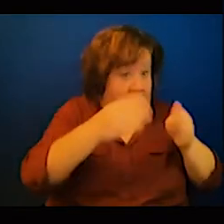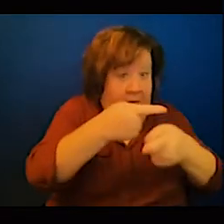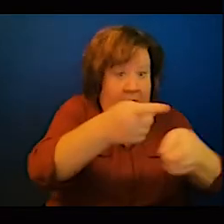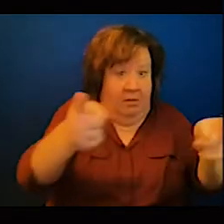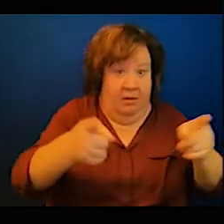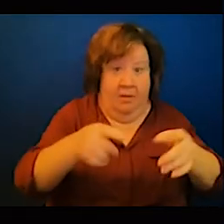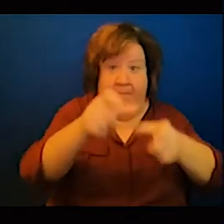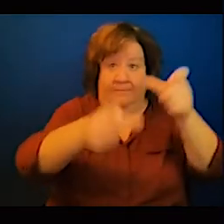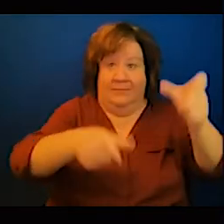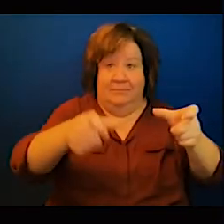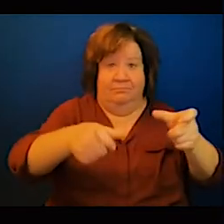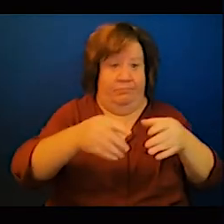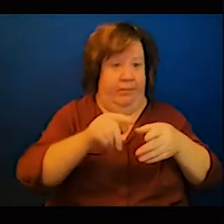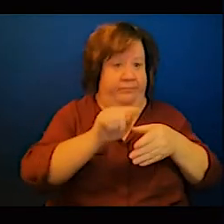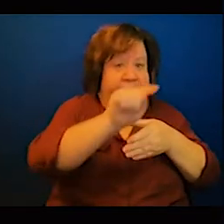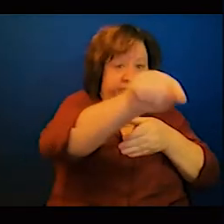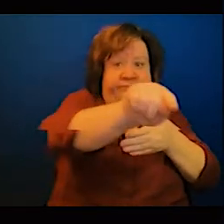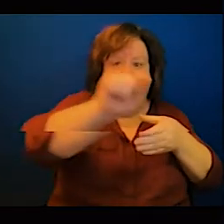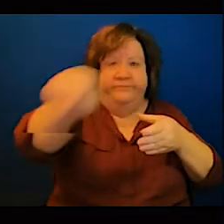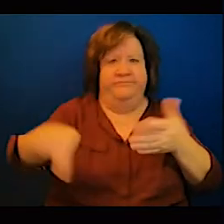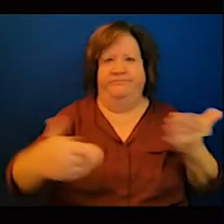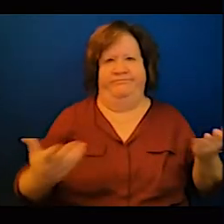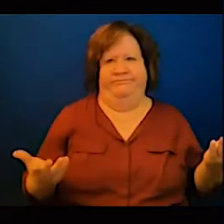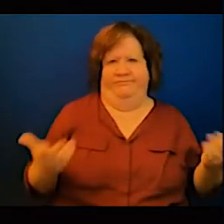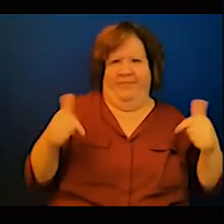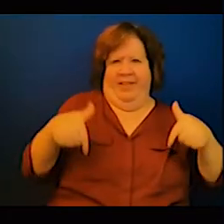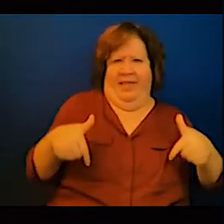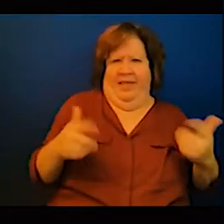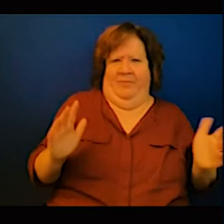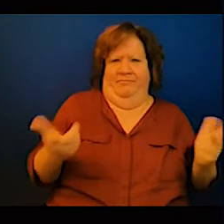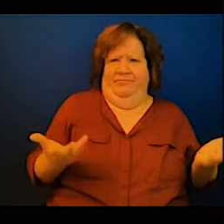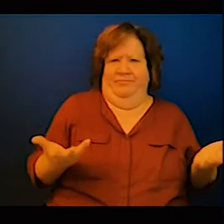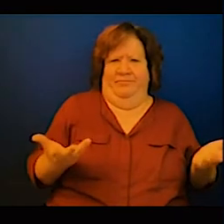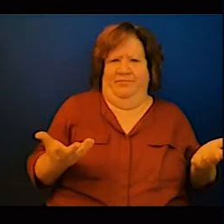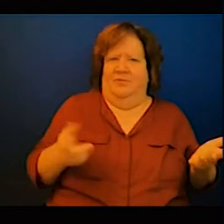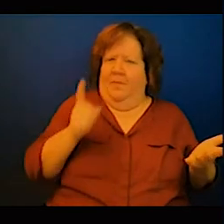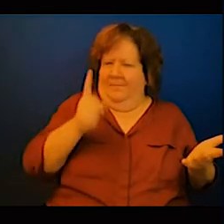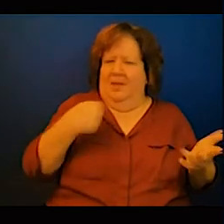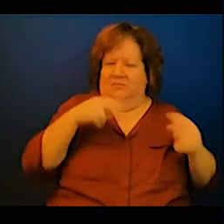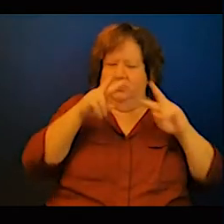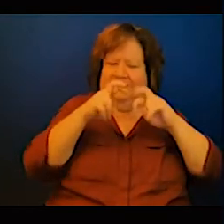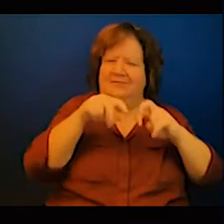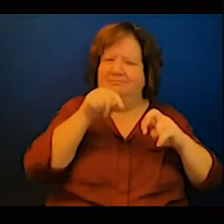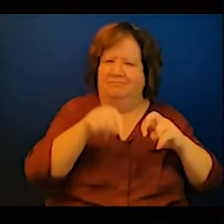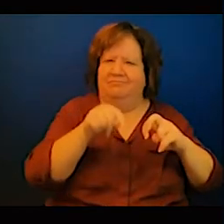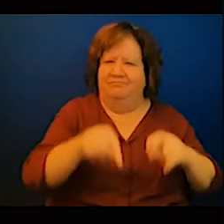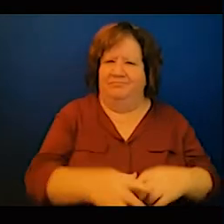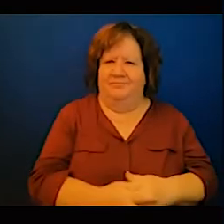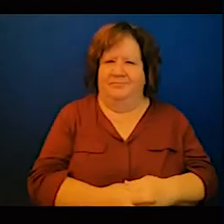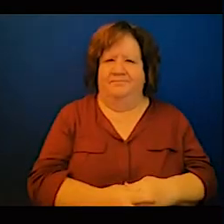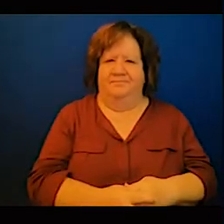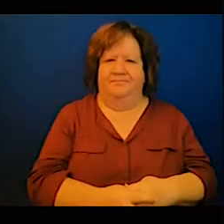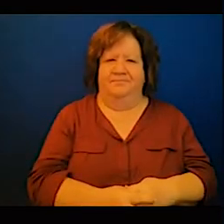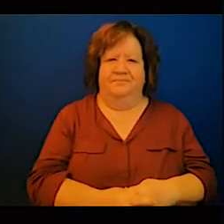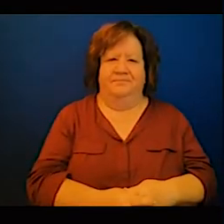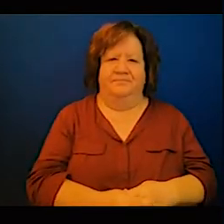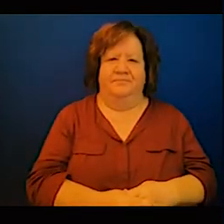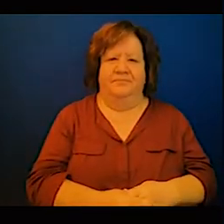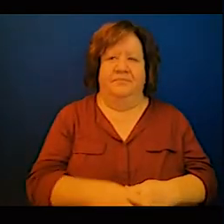even well back let's say man is that right now and this commitments of these developed countries they are